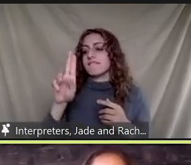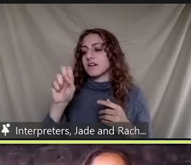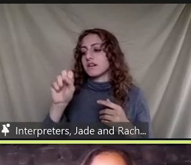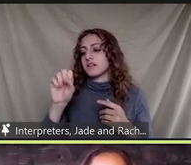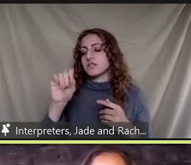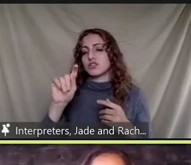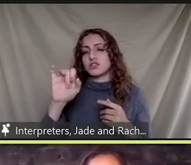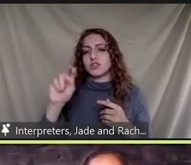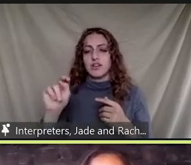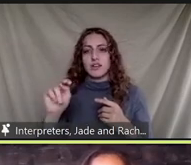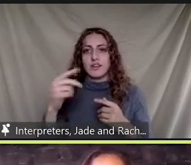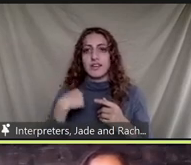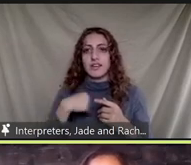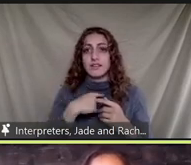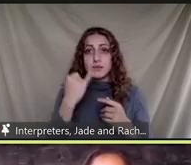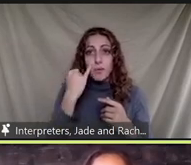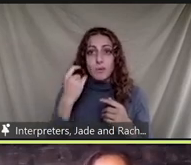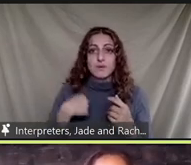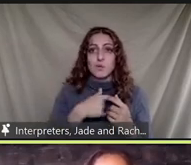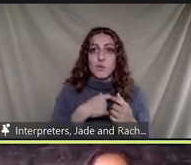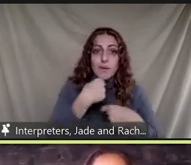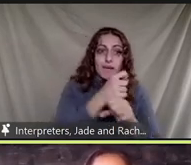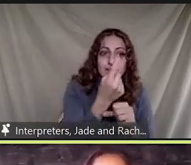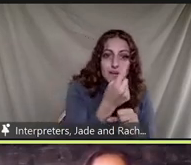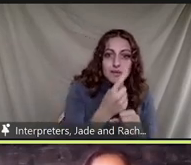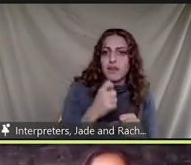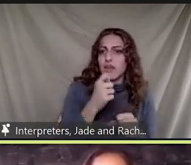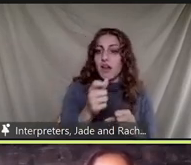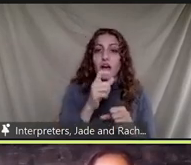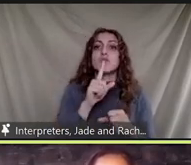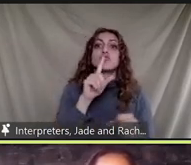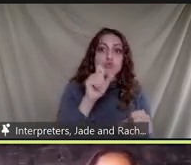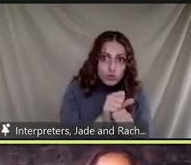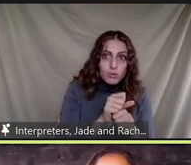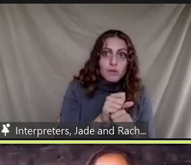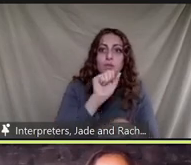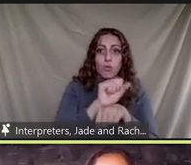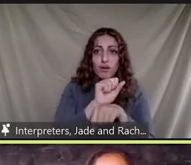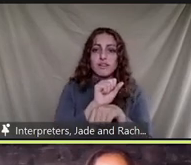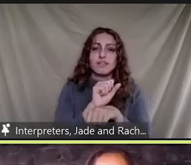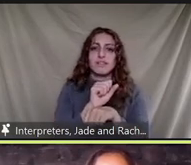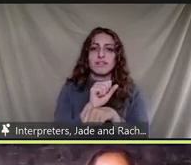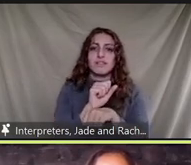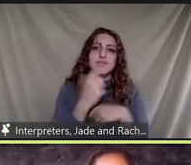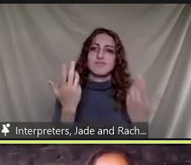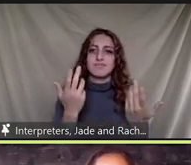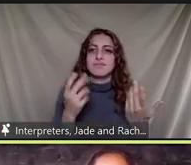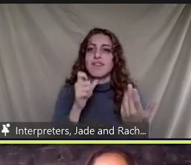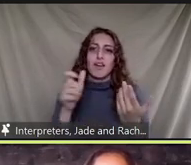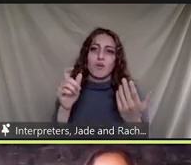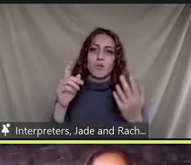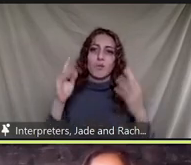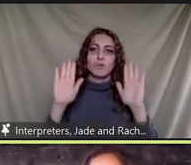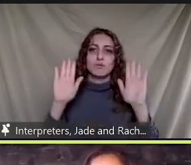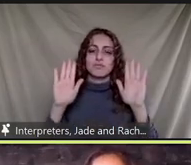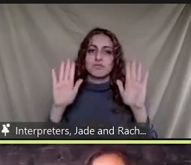doesn't do what it's supposed to do whether it's an adhesive or a paint or water treatment technology we're not going to succeed no matter how sustainable